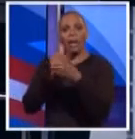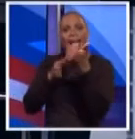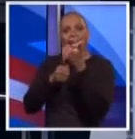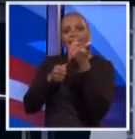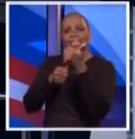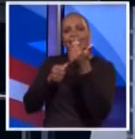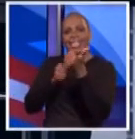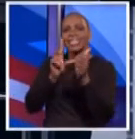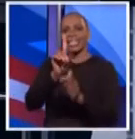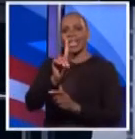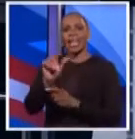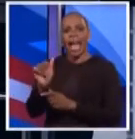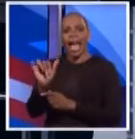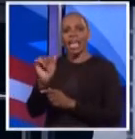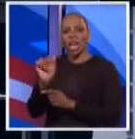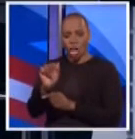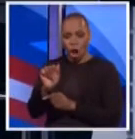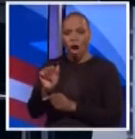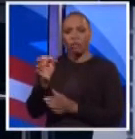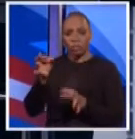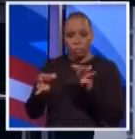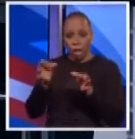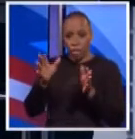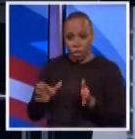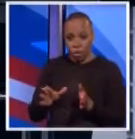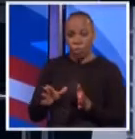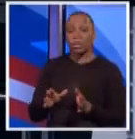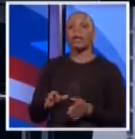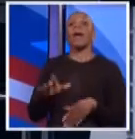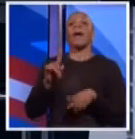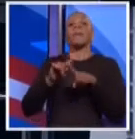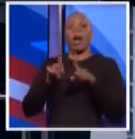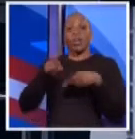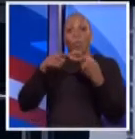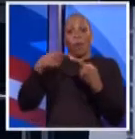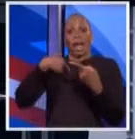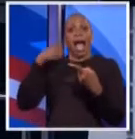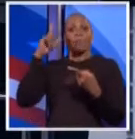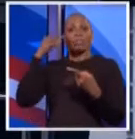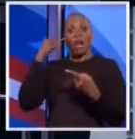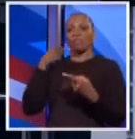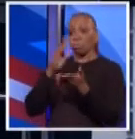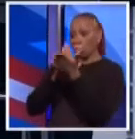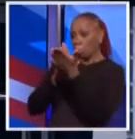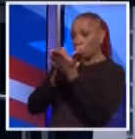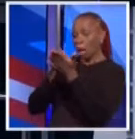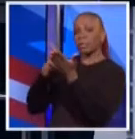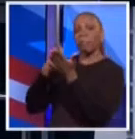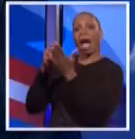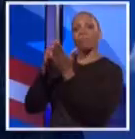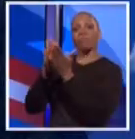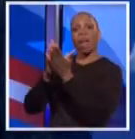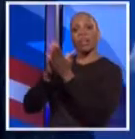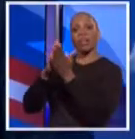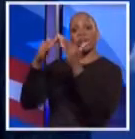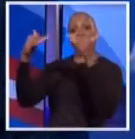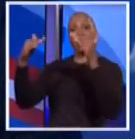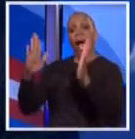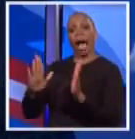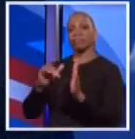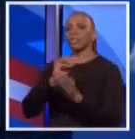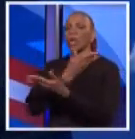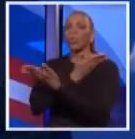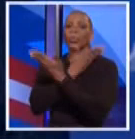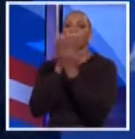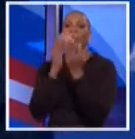attorney, a prosecutor, the attorney general, the governor. And in fact, when I was governor, you praised my record on housing. You said nobody in Albany in